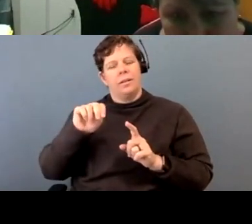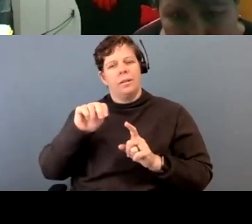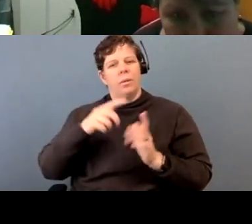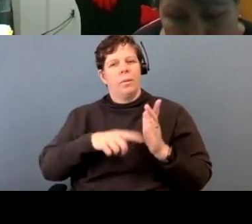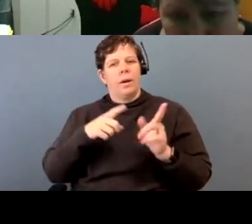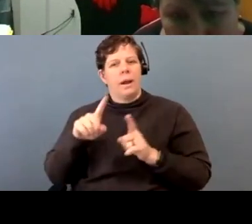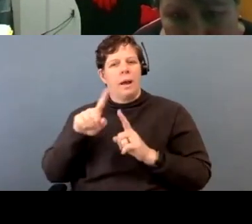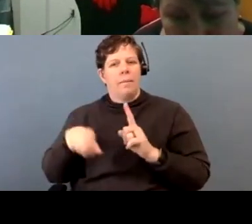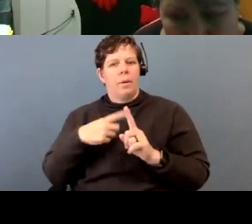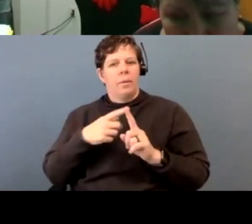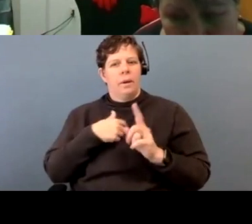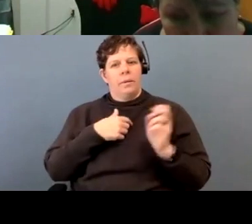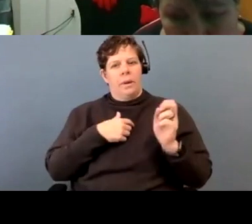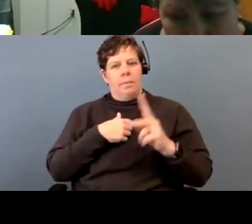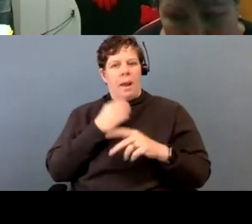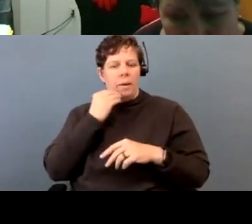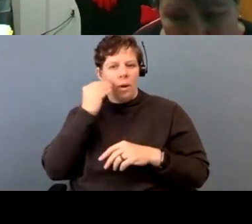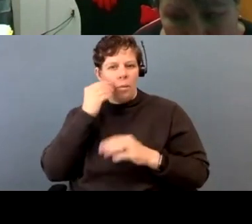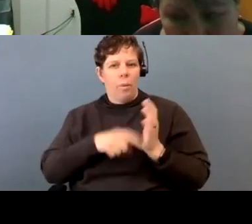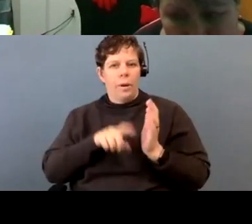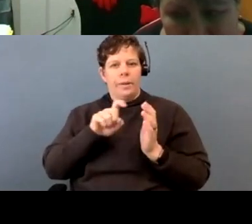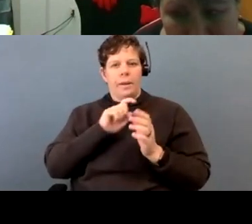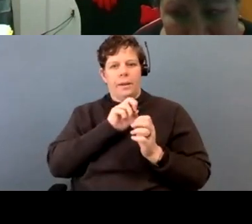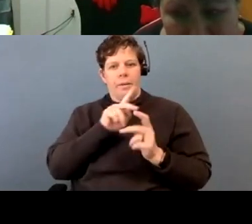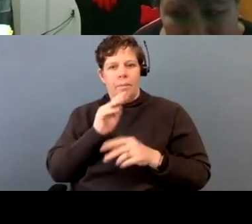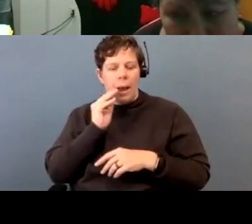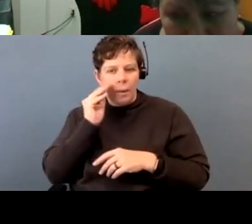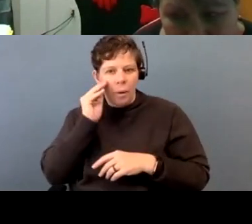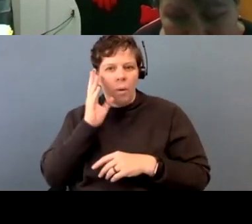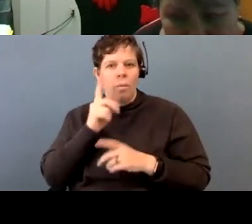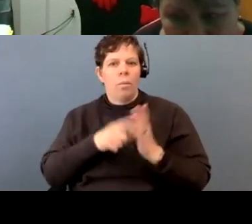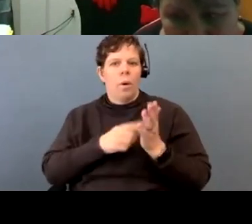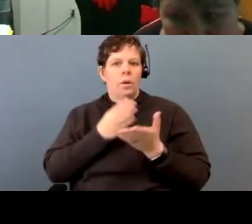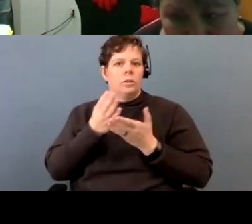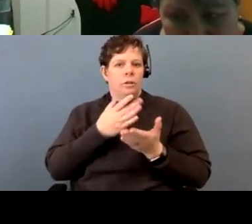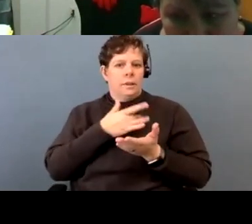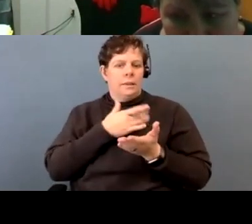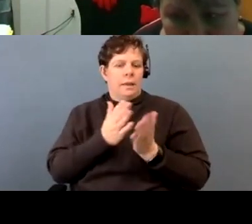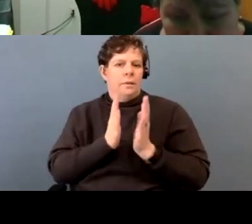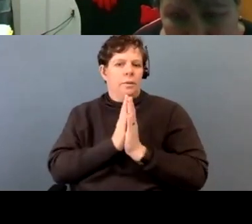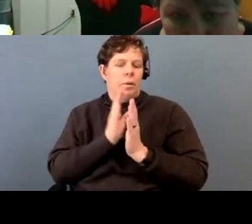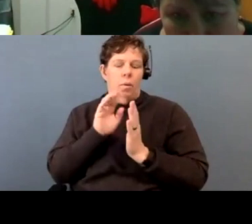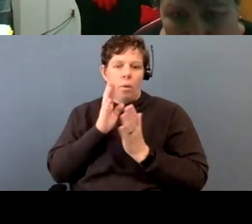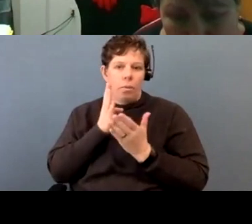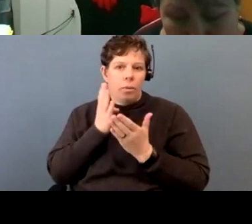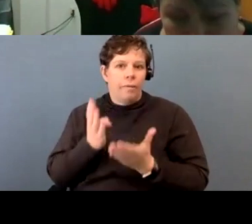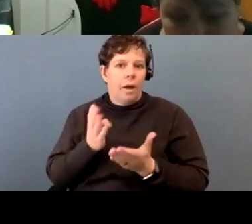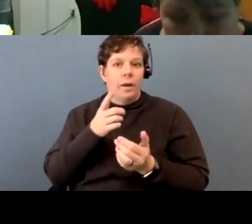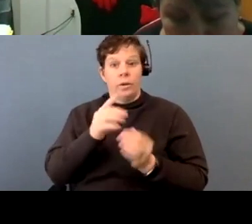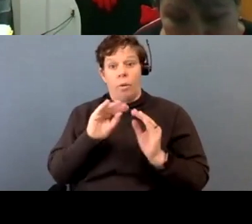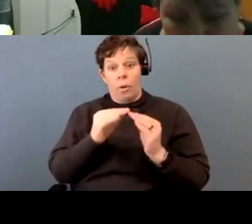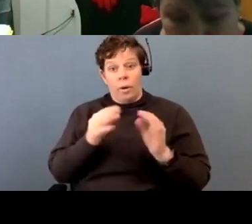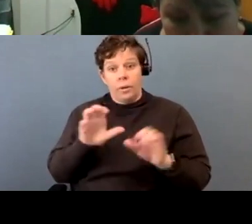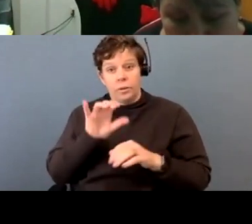they come home, right? What happens? What do they need when they come home? What services, um, are provided? Does your organization do that?